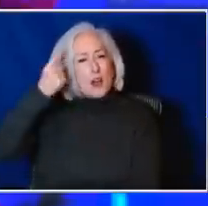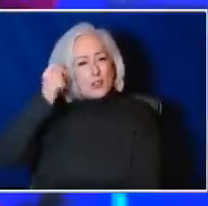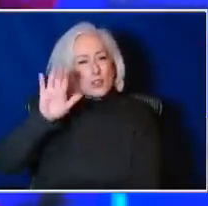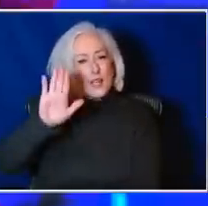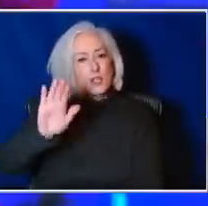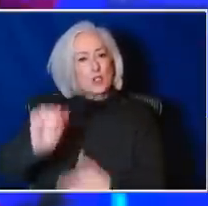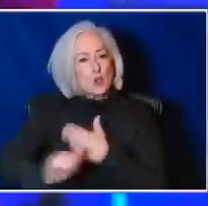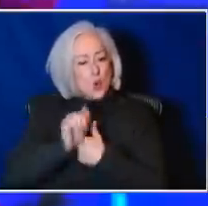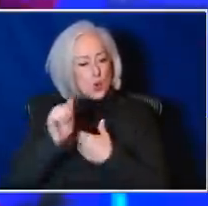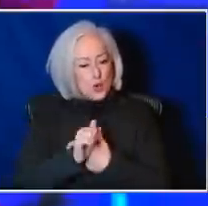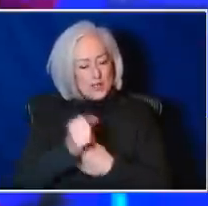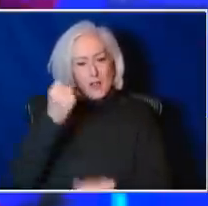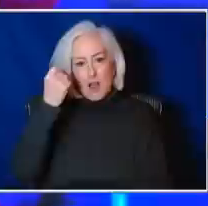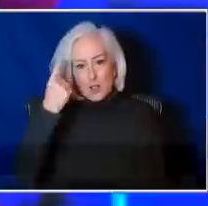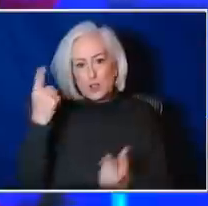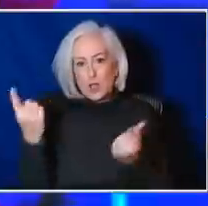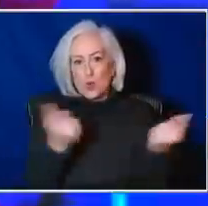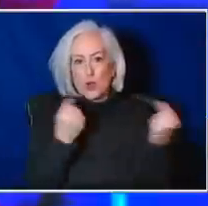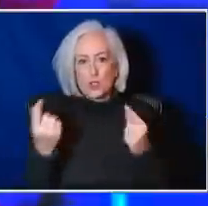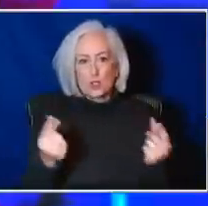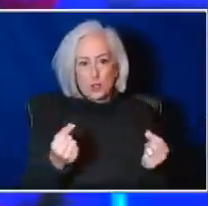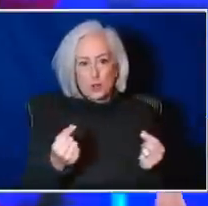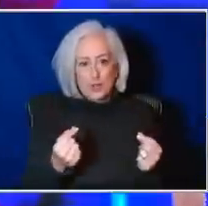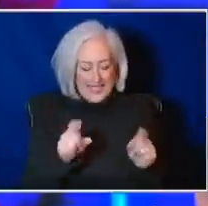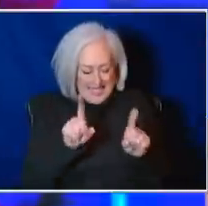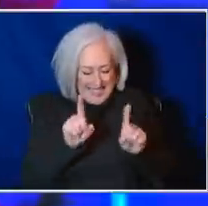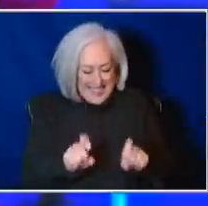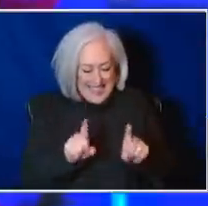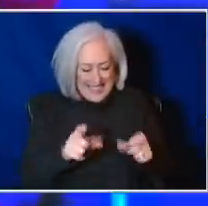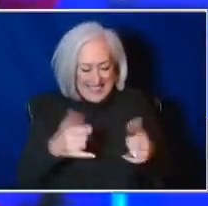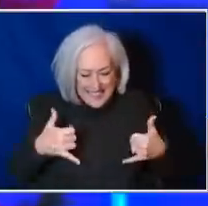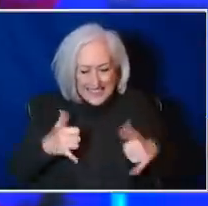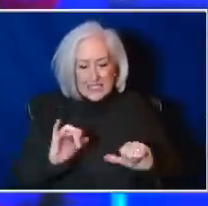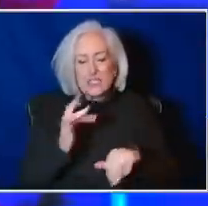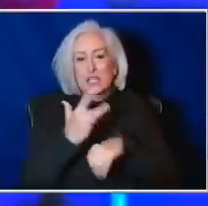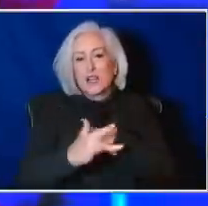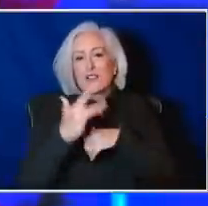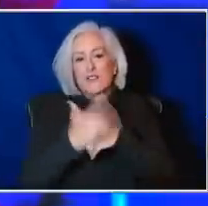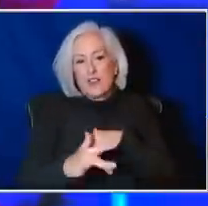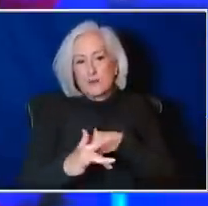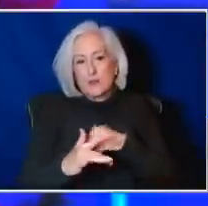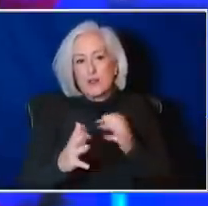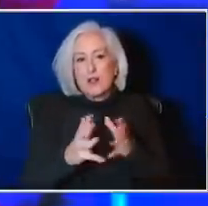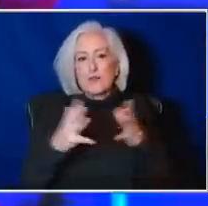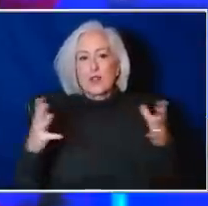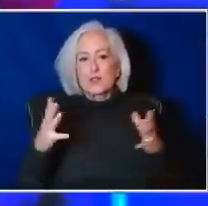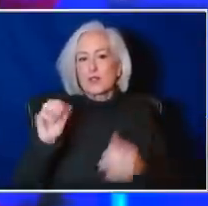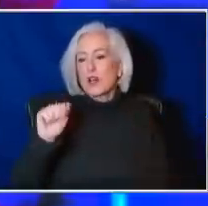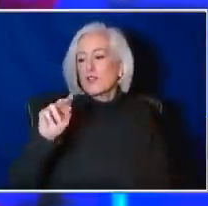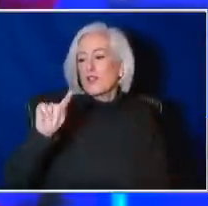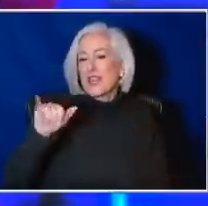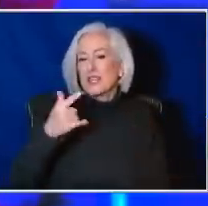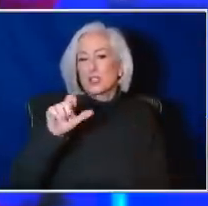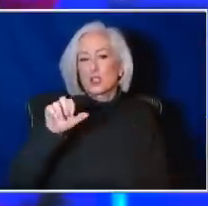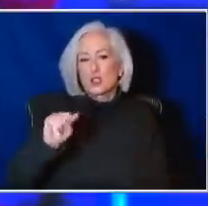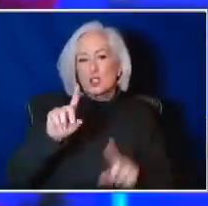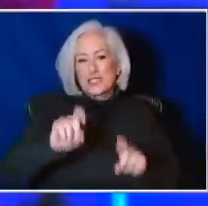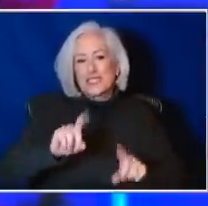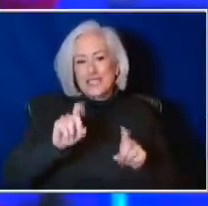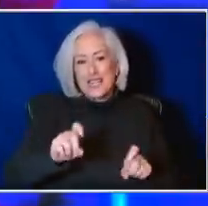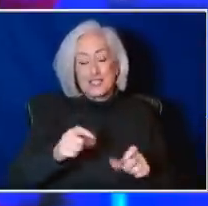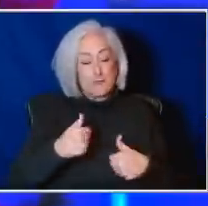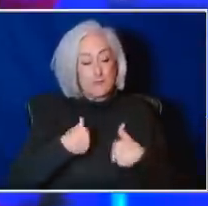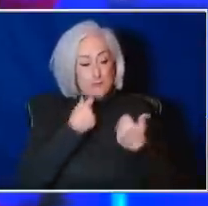yes, testing is still available. I think there is a plethora of antigen tests out there. Certainly would recommend just understanding the